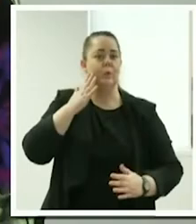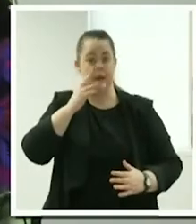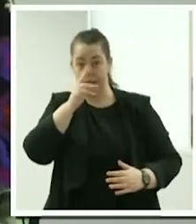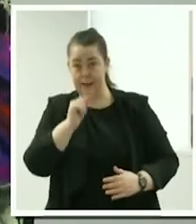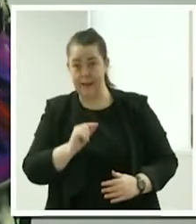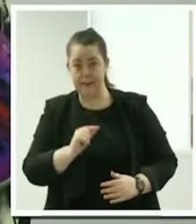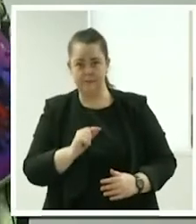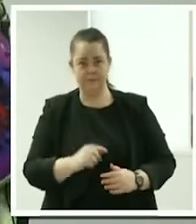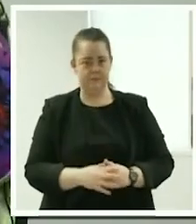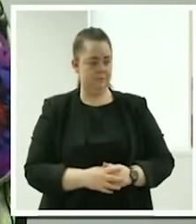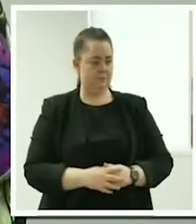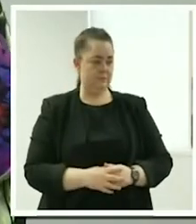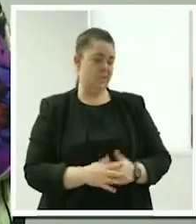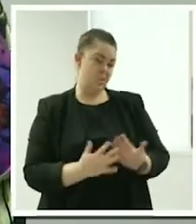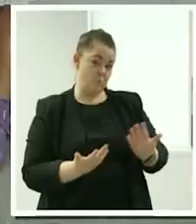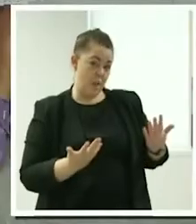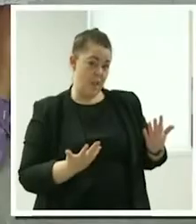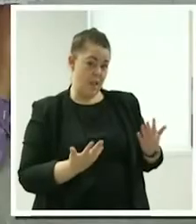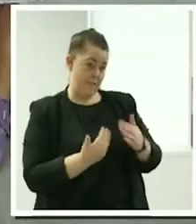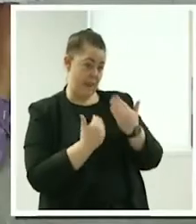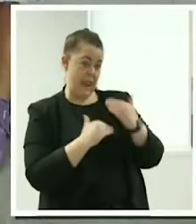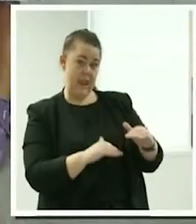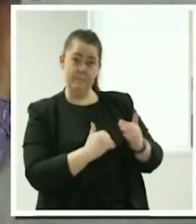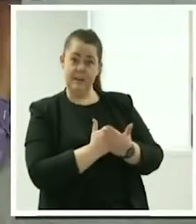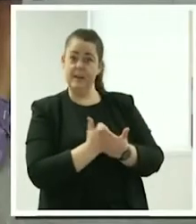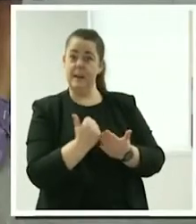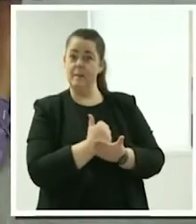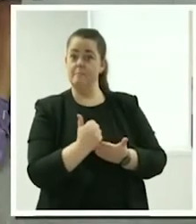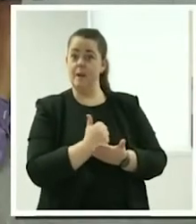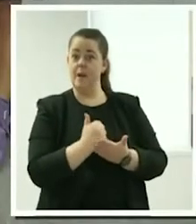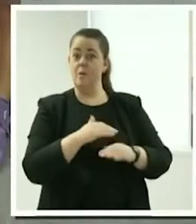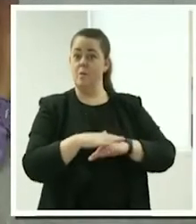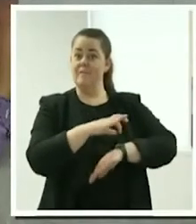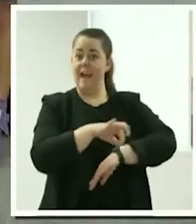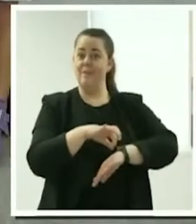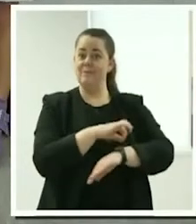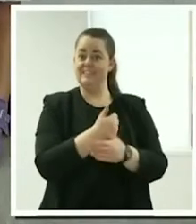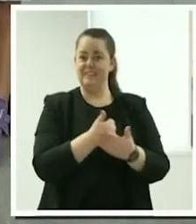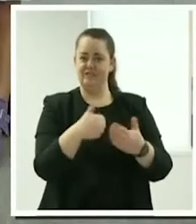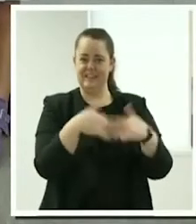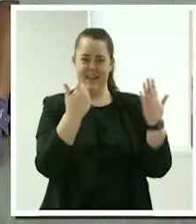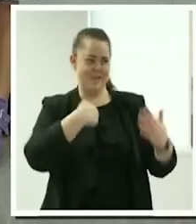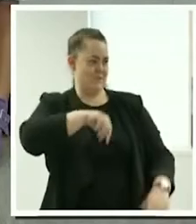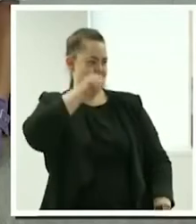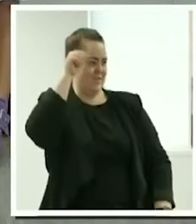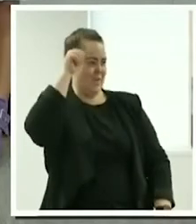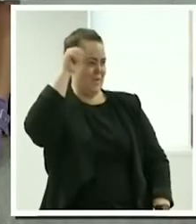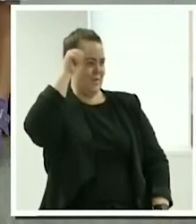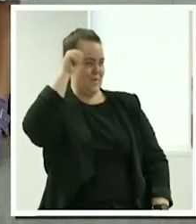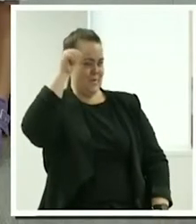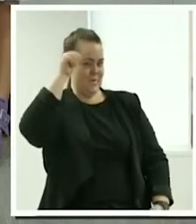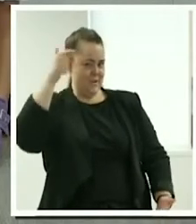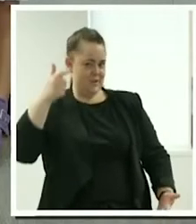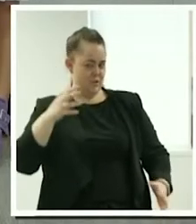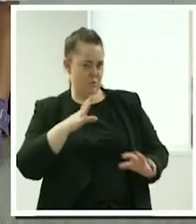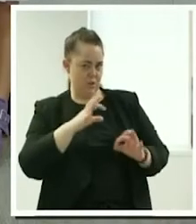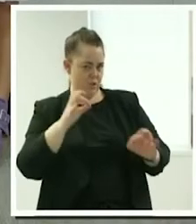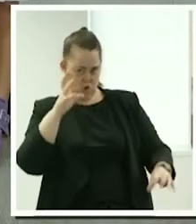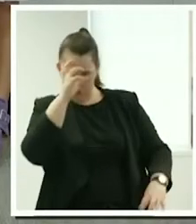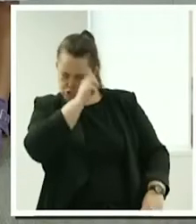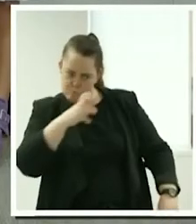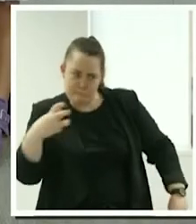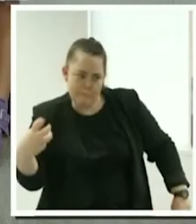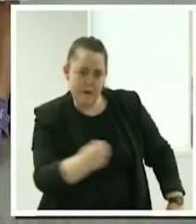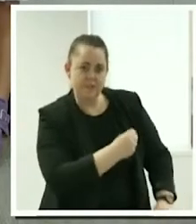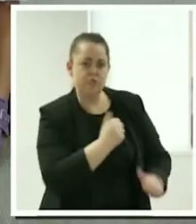But you know there's a limited to the hours in the day and we all know that and that there certainly wouldn't be expectations. Yeah but